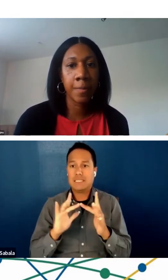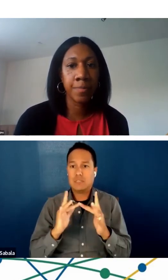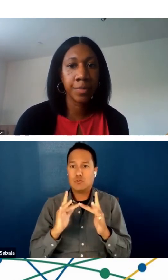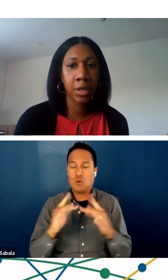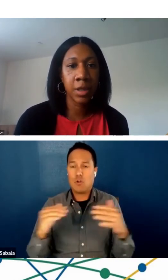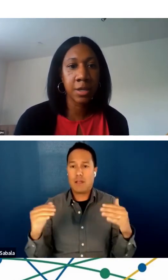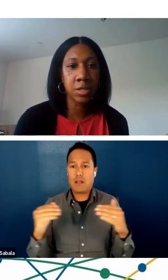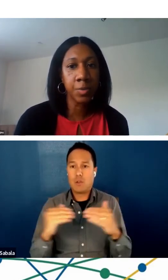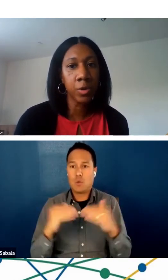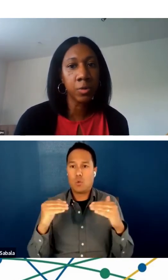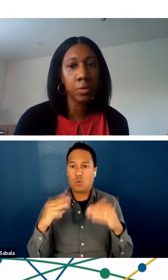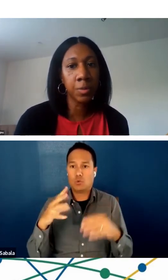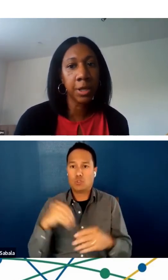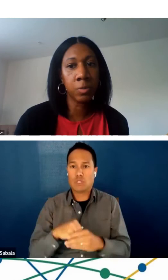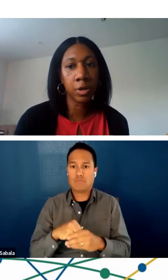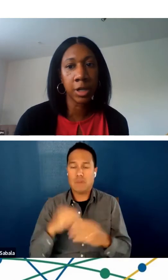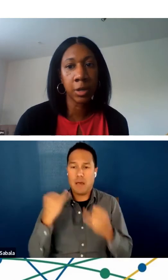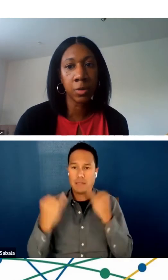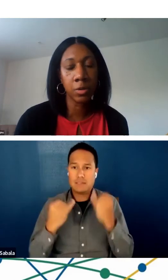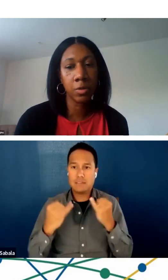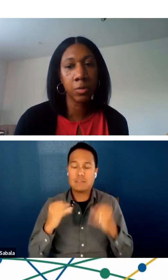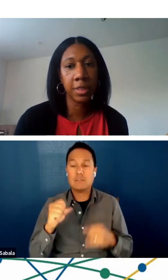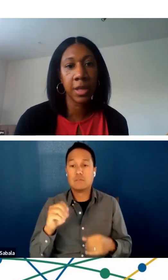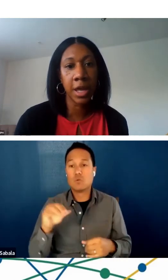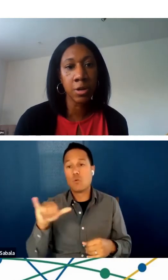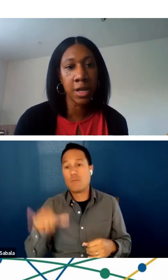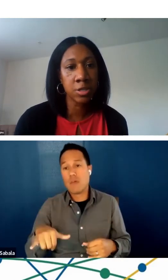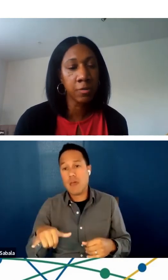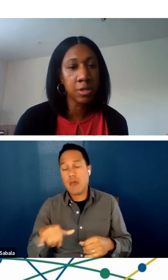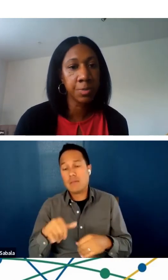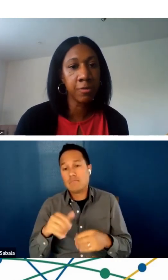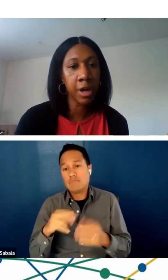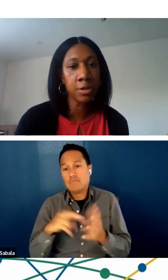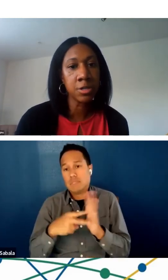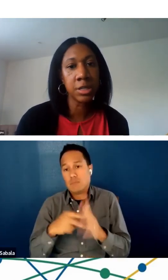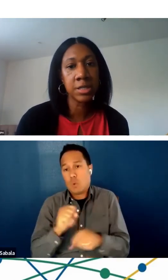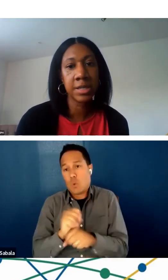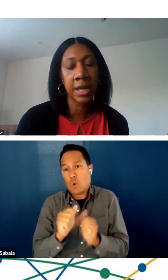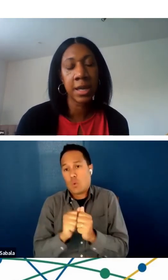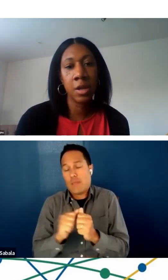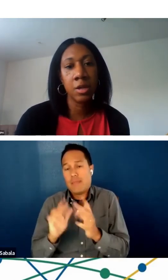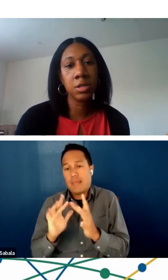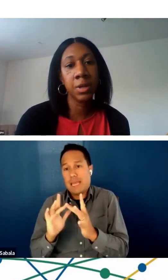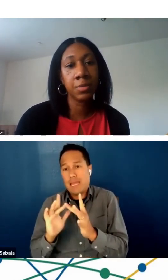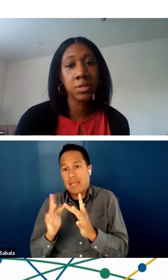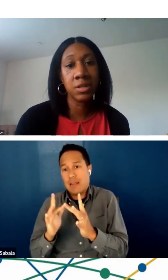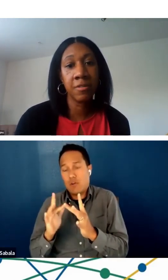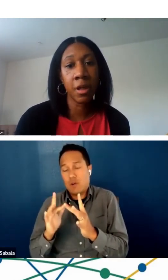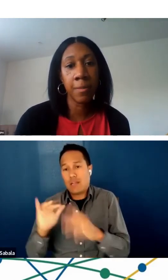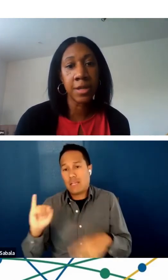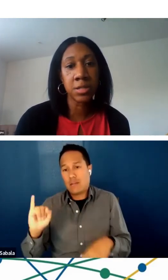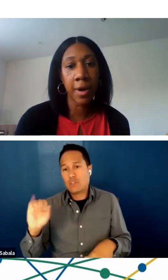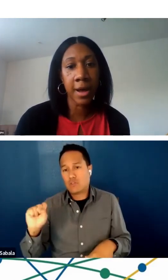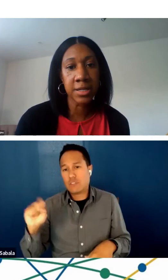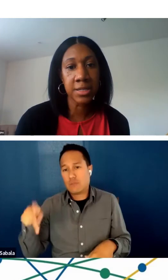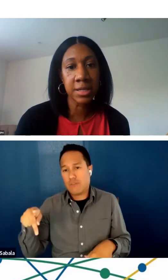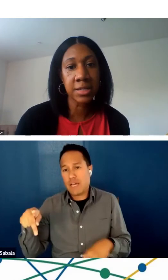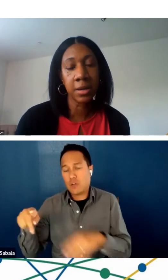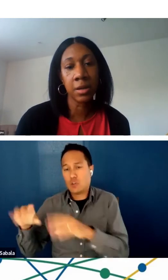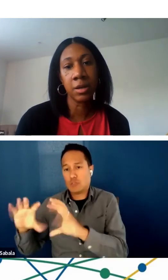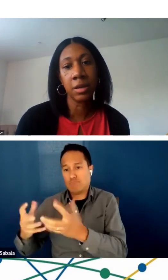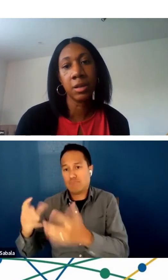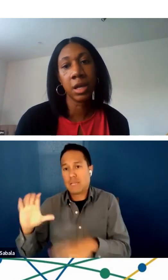that support would be working with the internet service providers in this state to be able to develop best